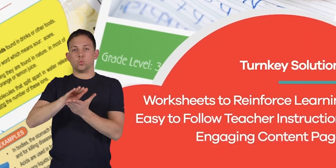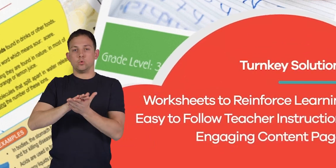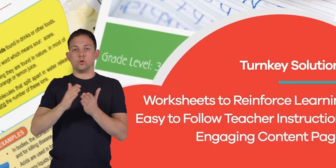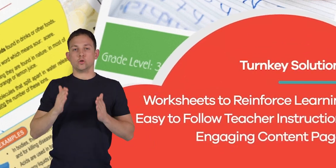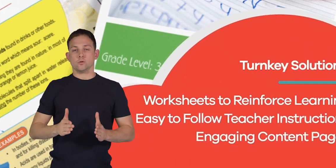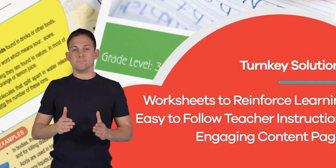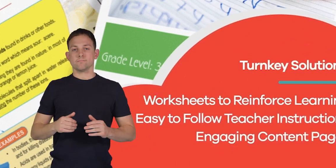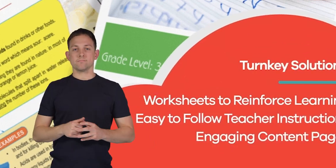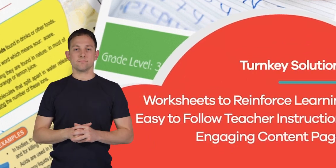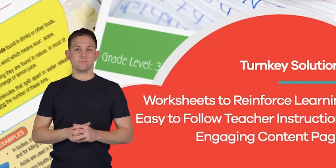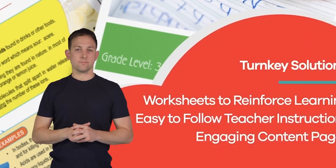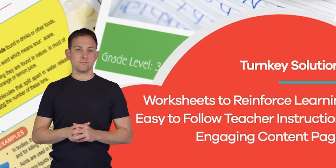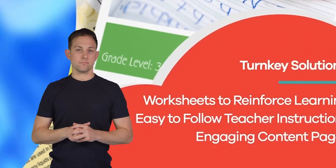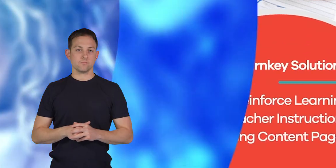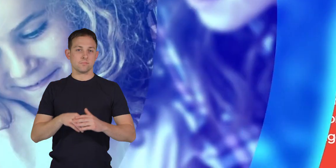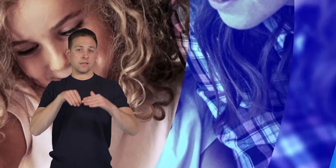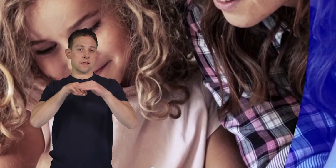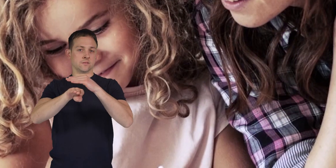homeschoolers.